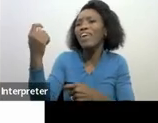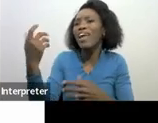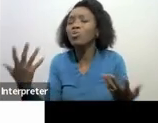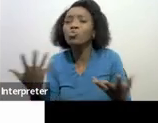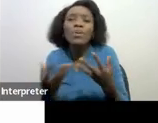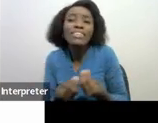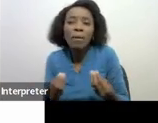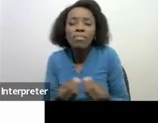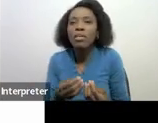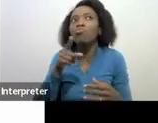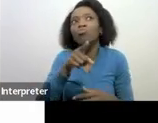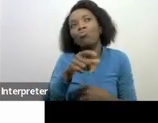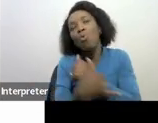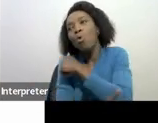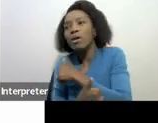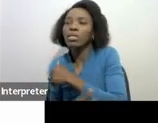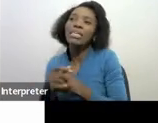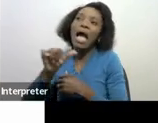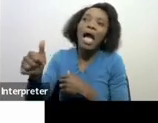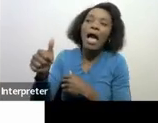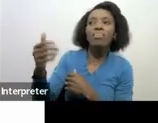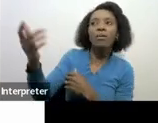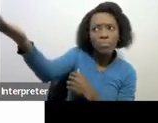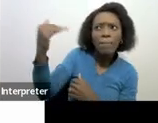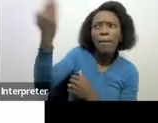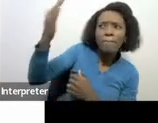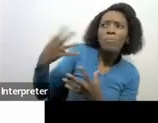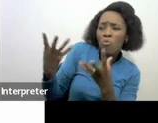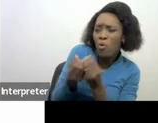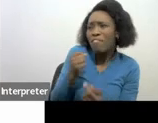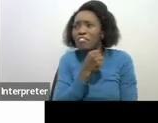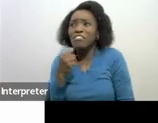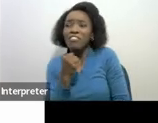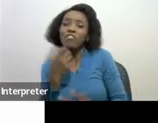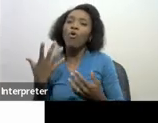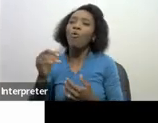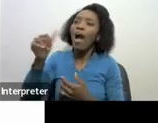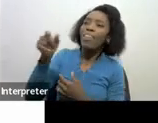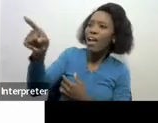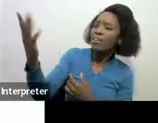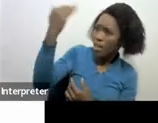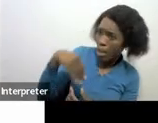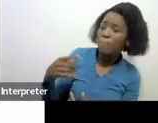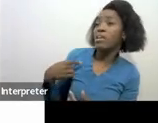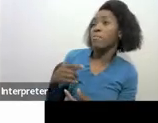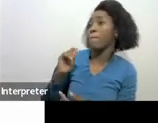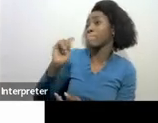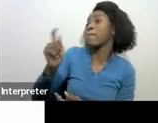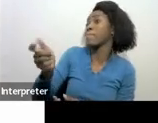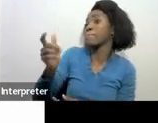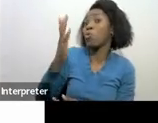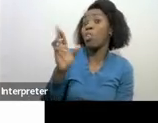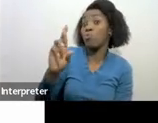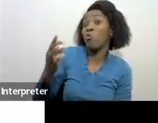and do some jobs here and then you have an agreement where you say that I'll pay you royalties on producing your music